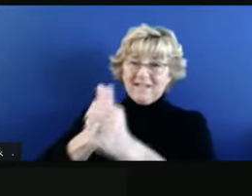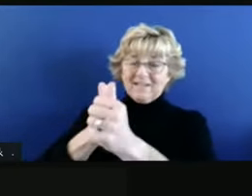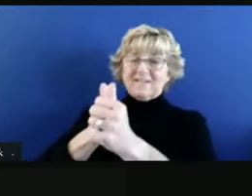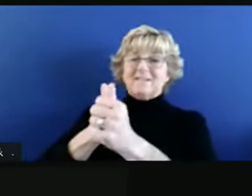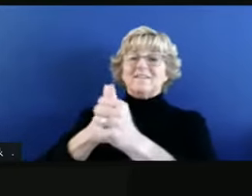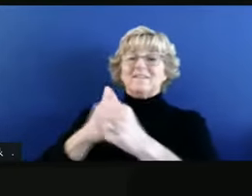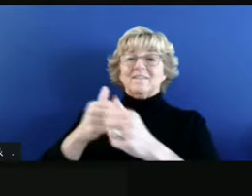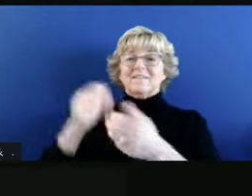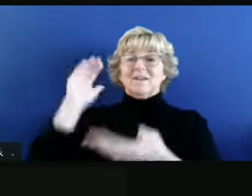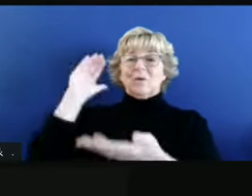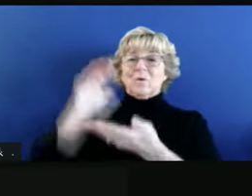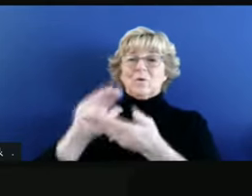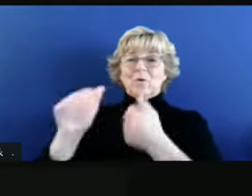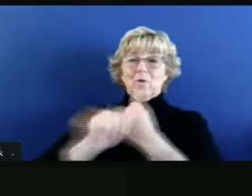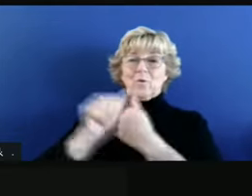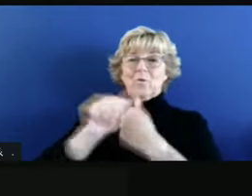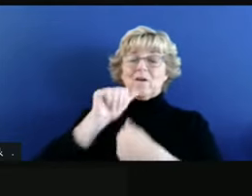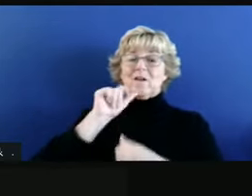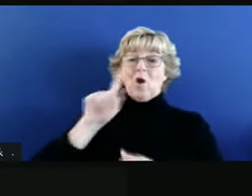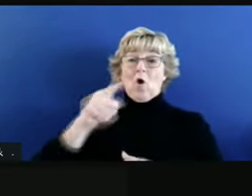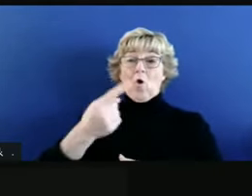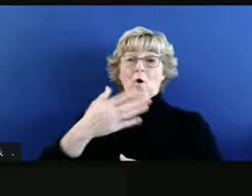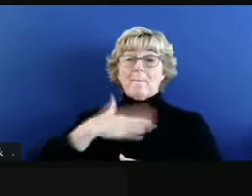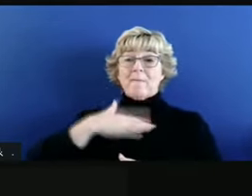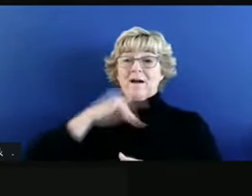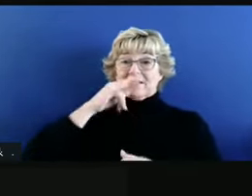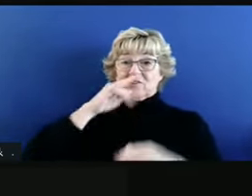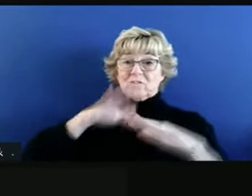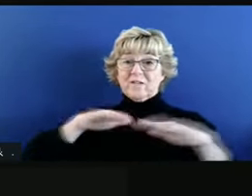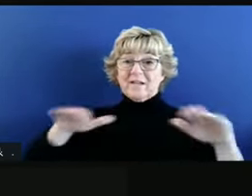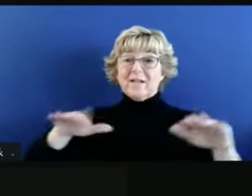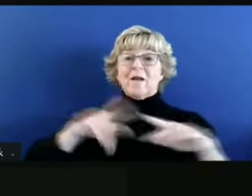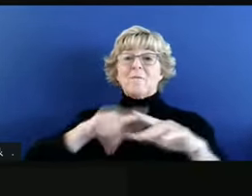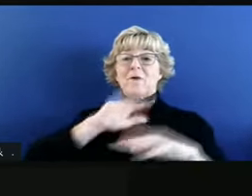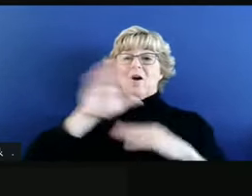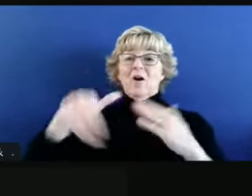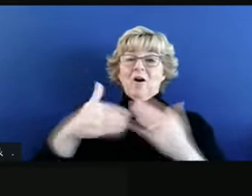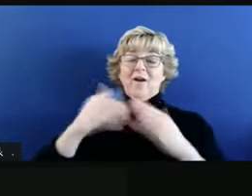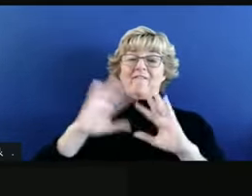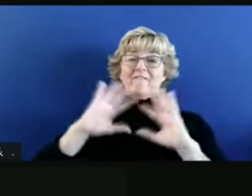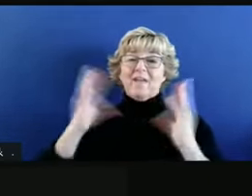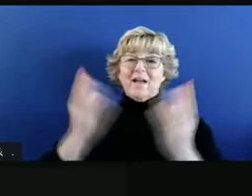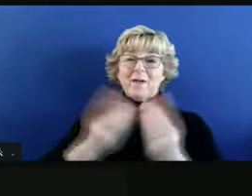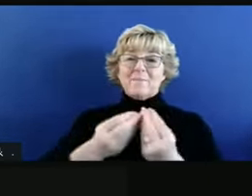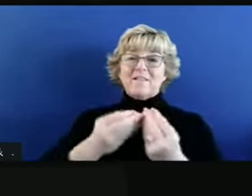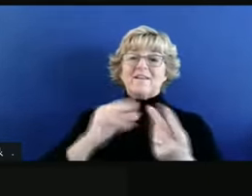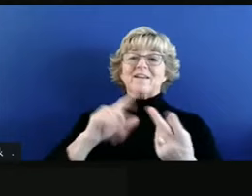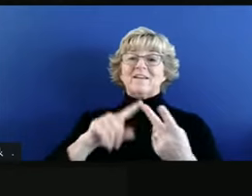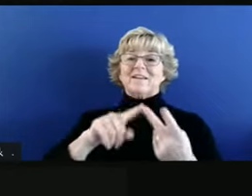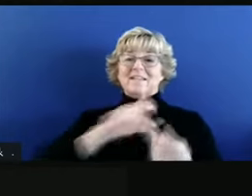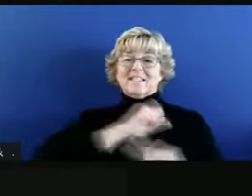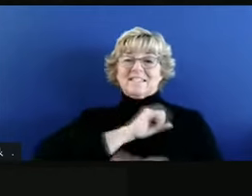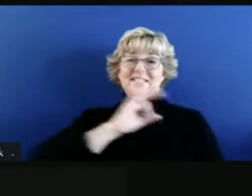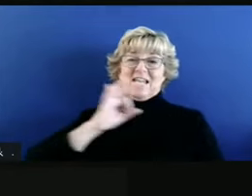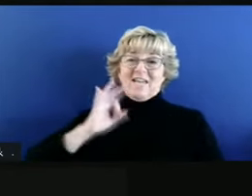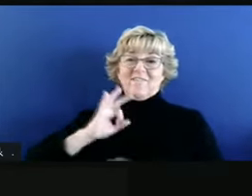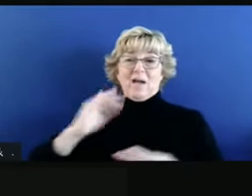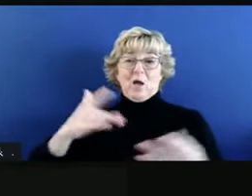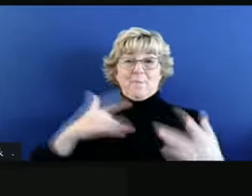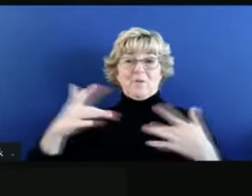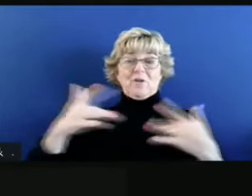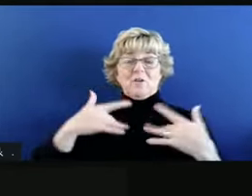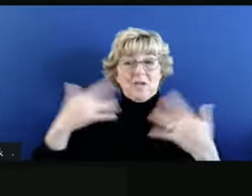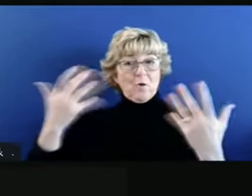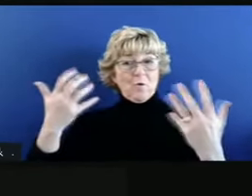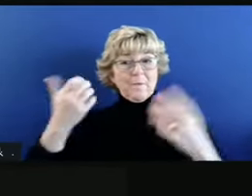reducing the risk, not just to my, my own child, but to all the families and the staff. And I'm very concerned and want